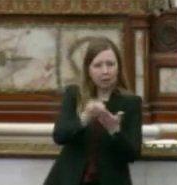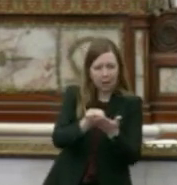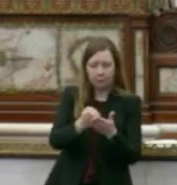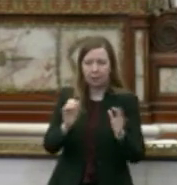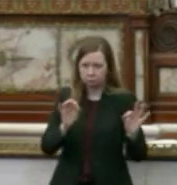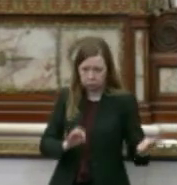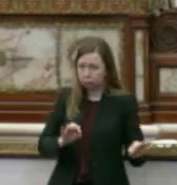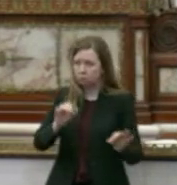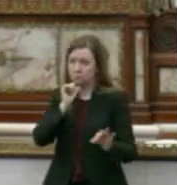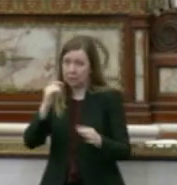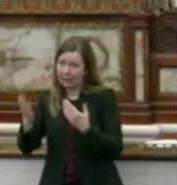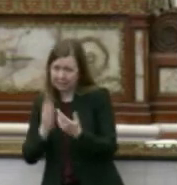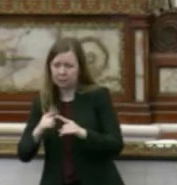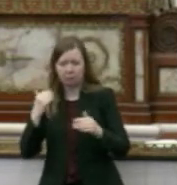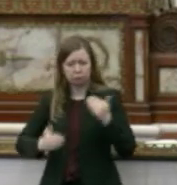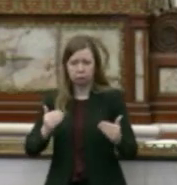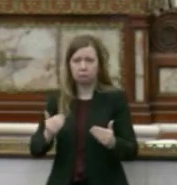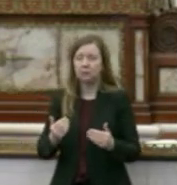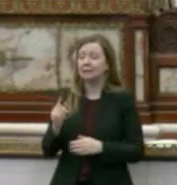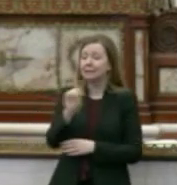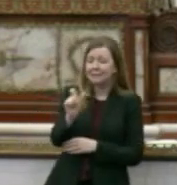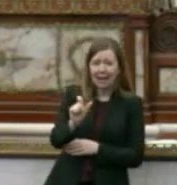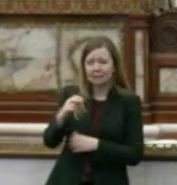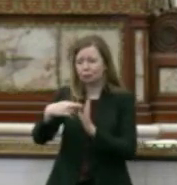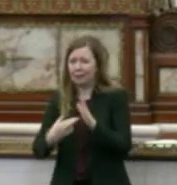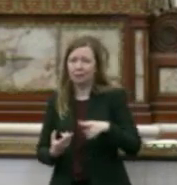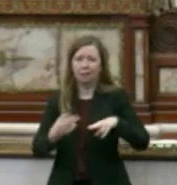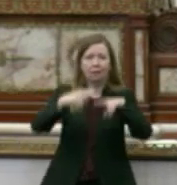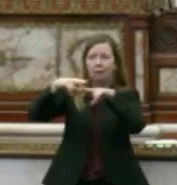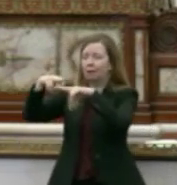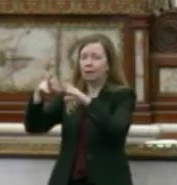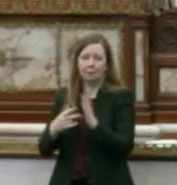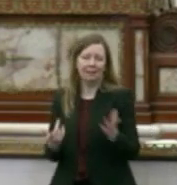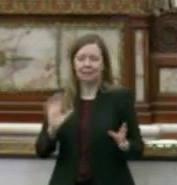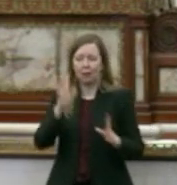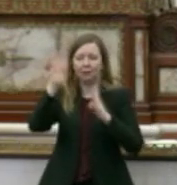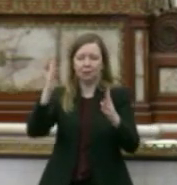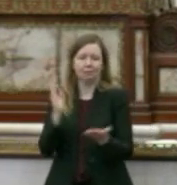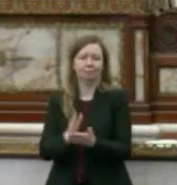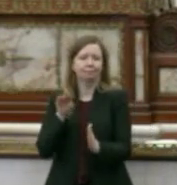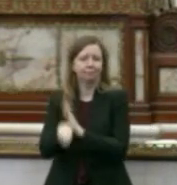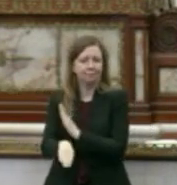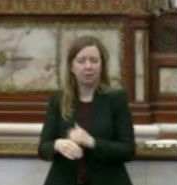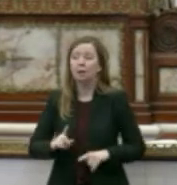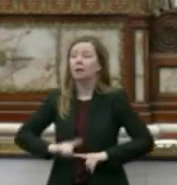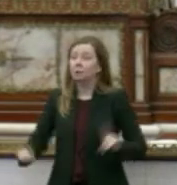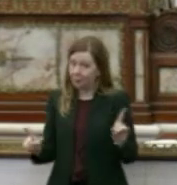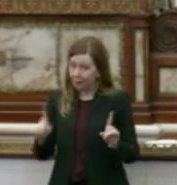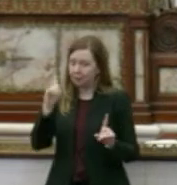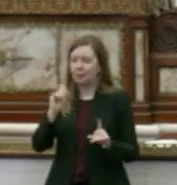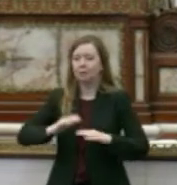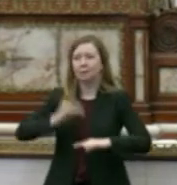been easy. Ever-increasing taxes and regulations stifle initiative. However, in light of the